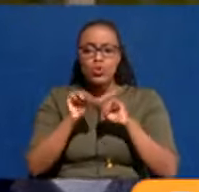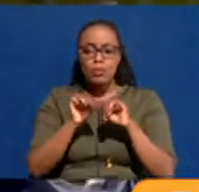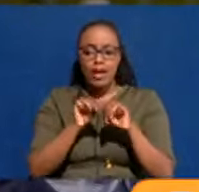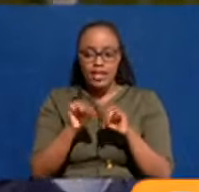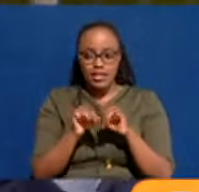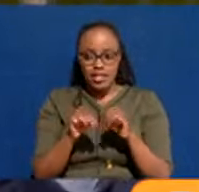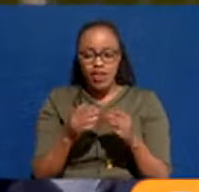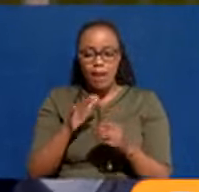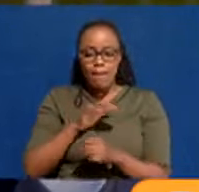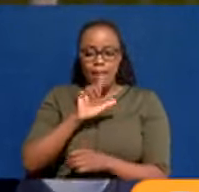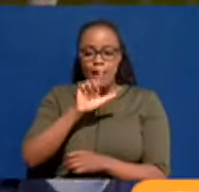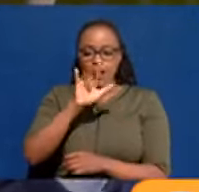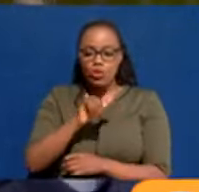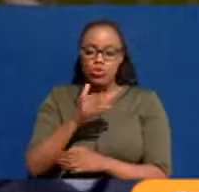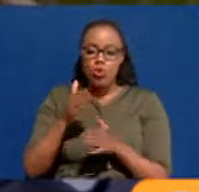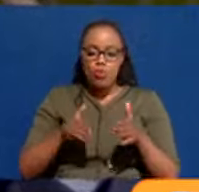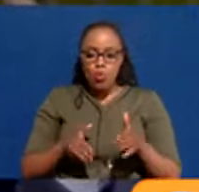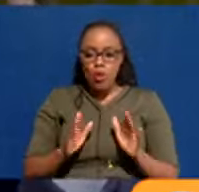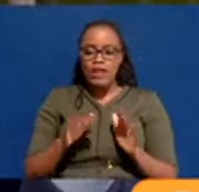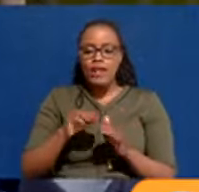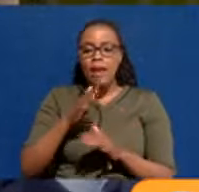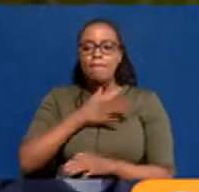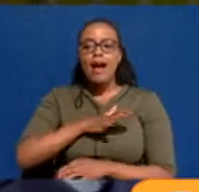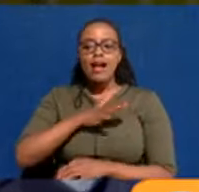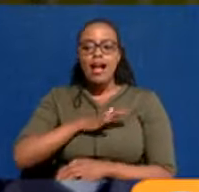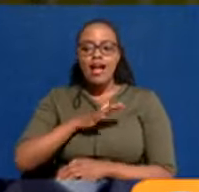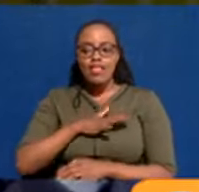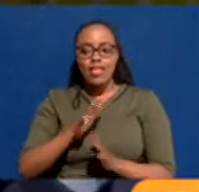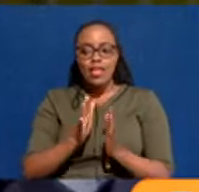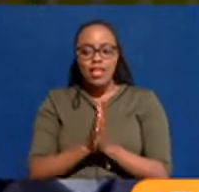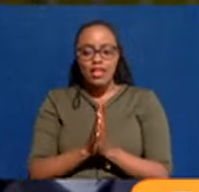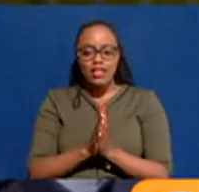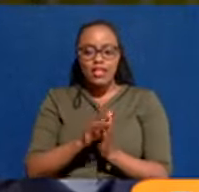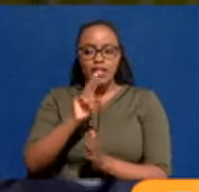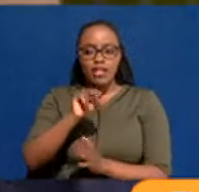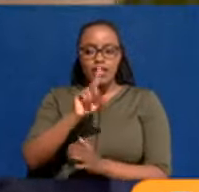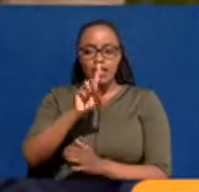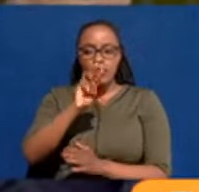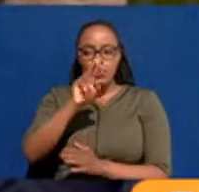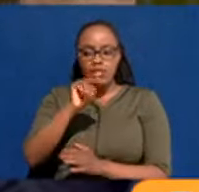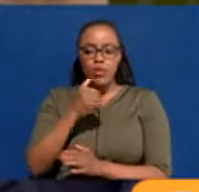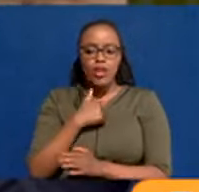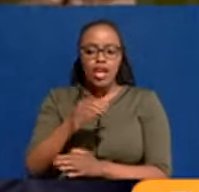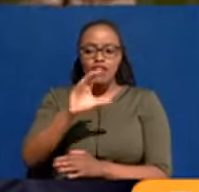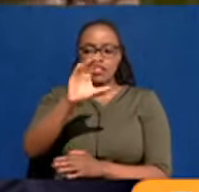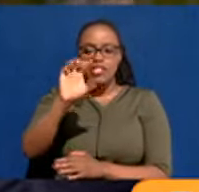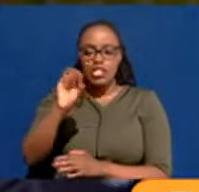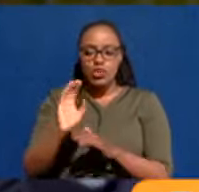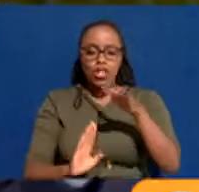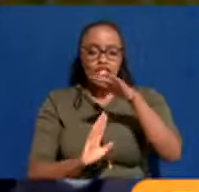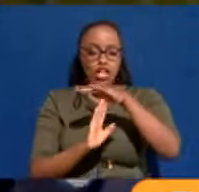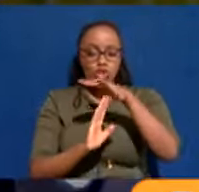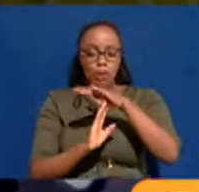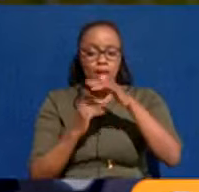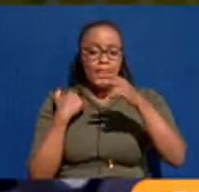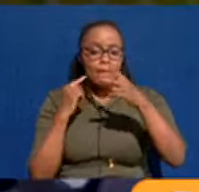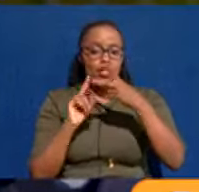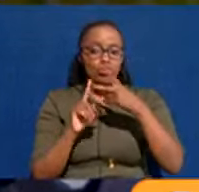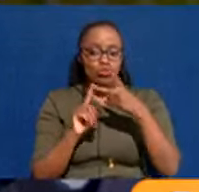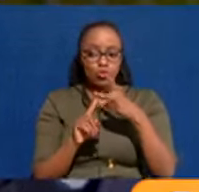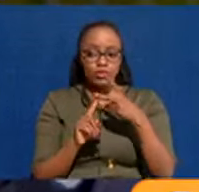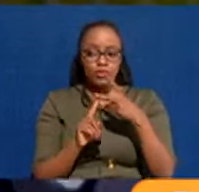Mama Lucy, Pumwani, Mbagathi, and Mutwini are going to have CEOs at the top. Number two,